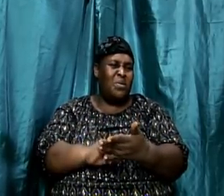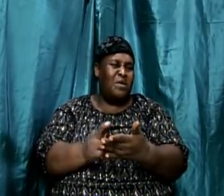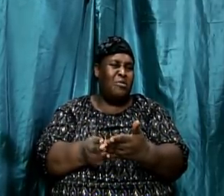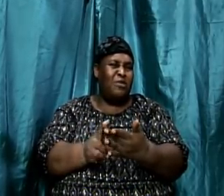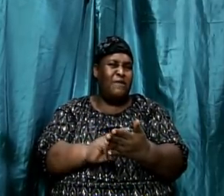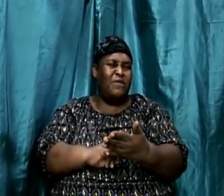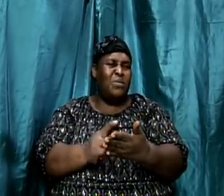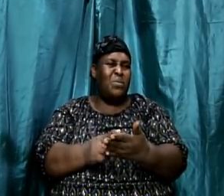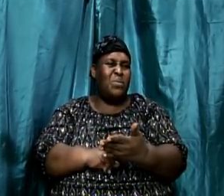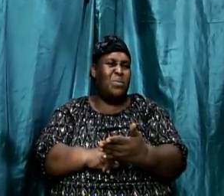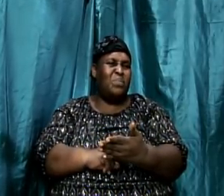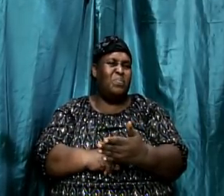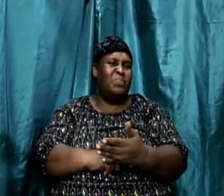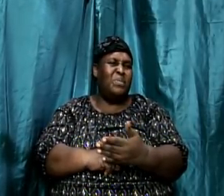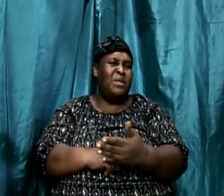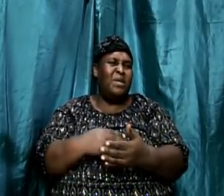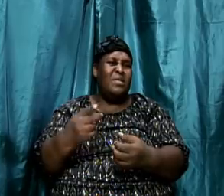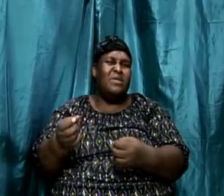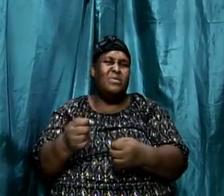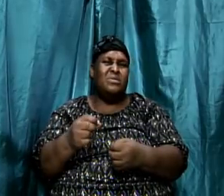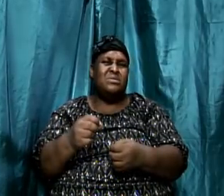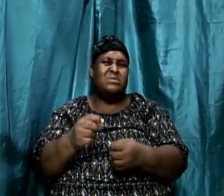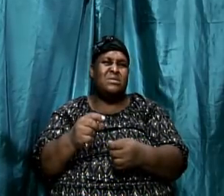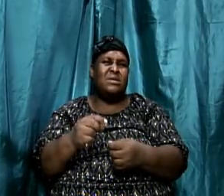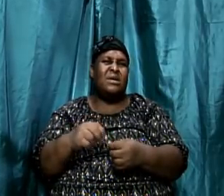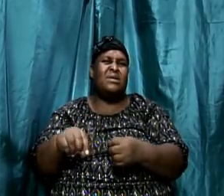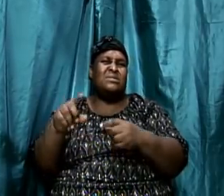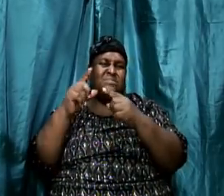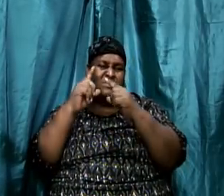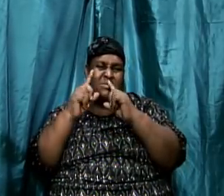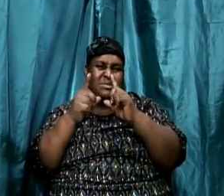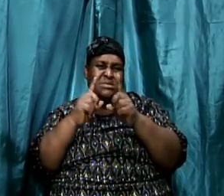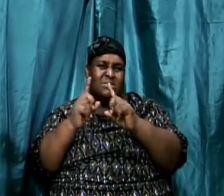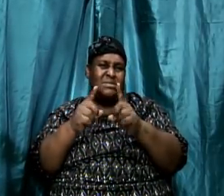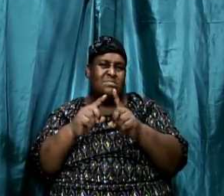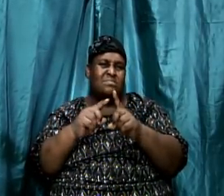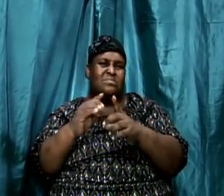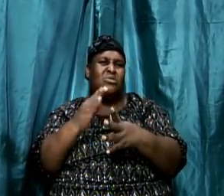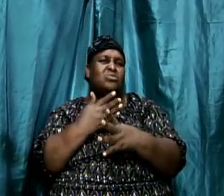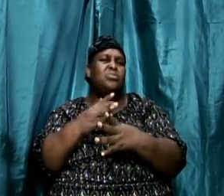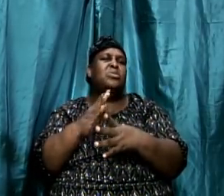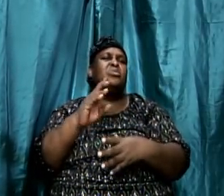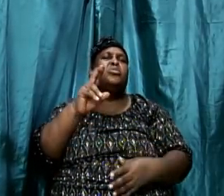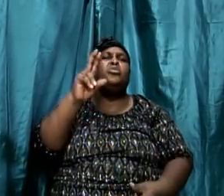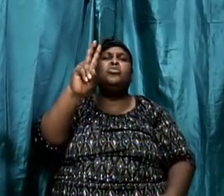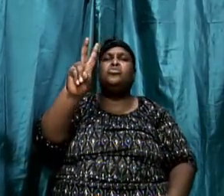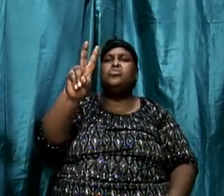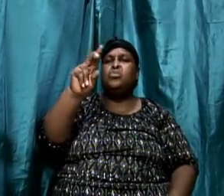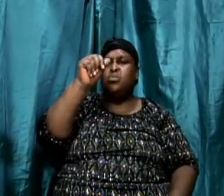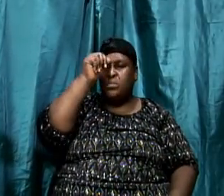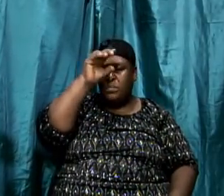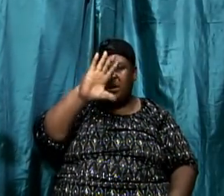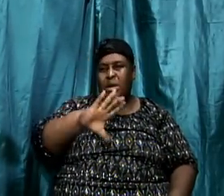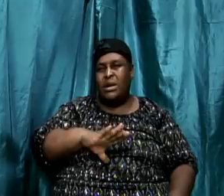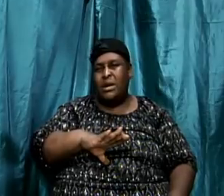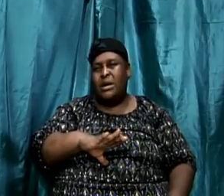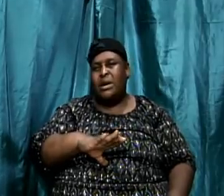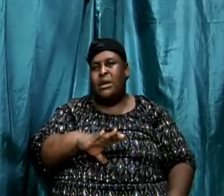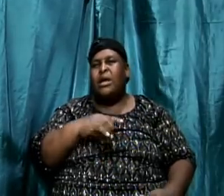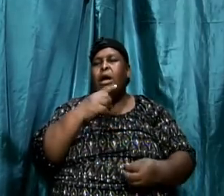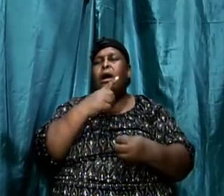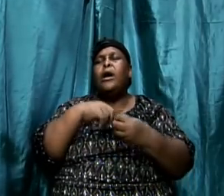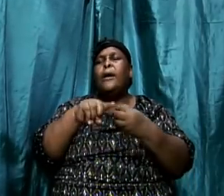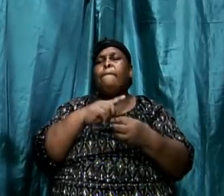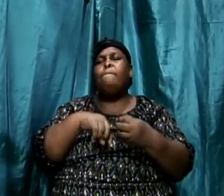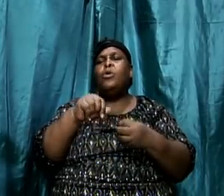there was a debate between two gentlemen and they were debating on the role of women in the church and so on and so forth.